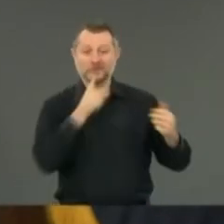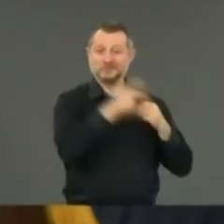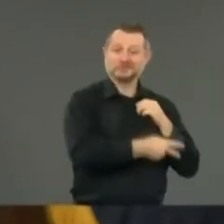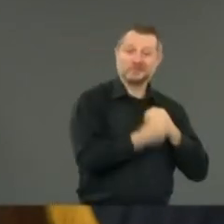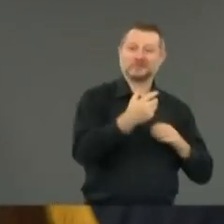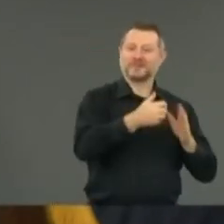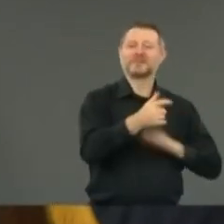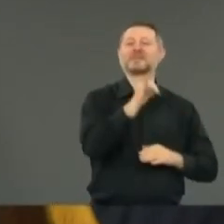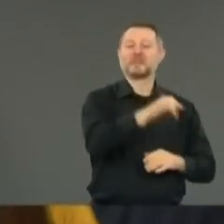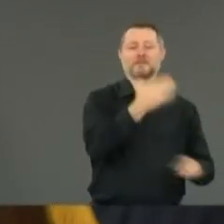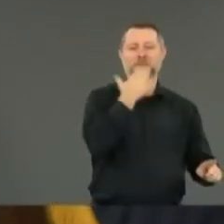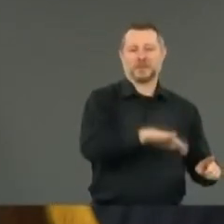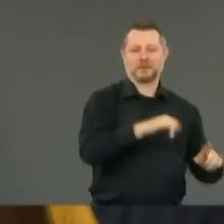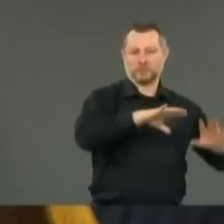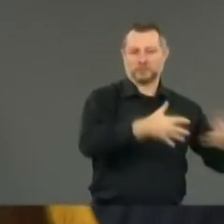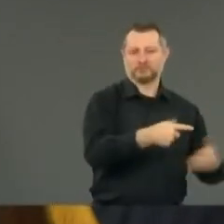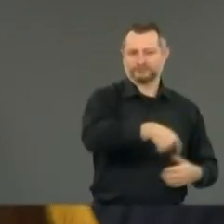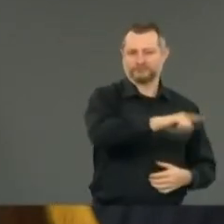They're different.